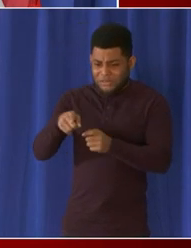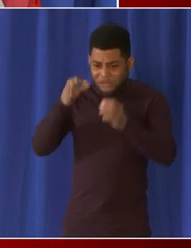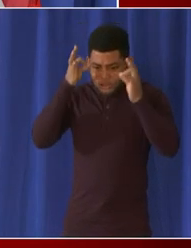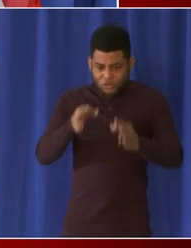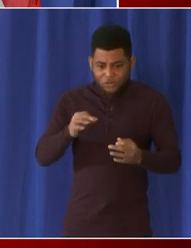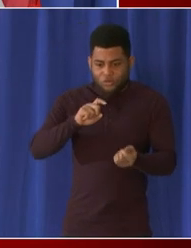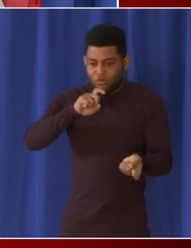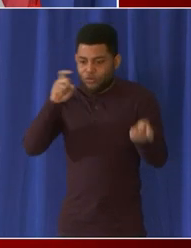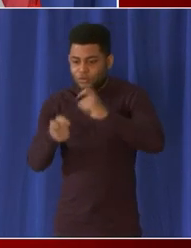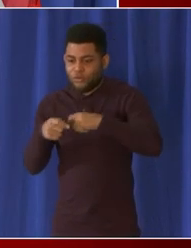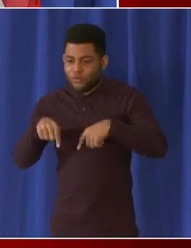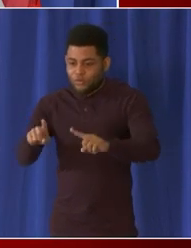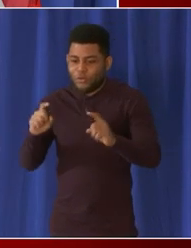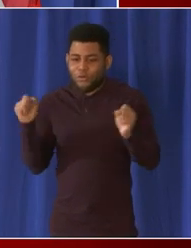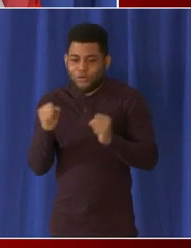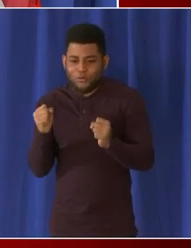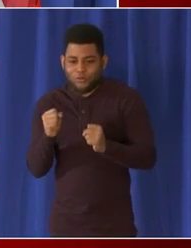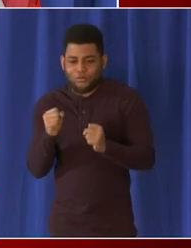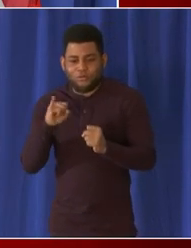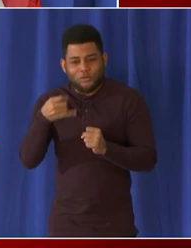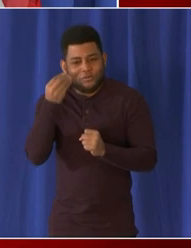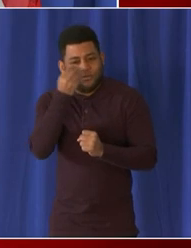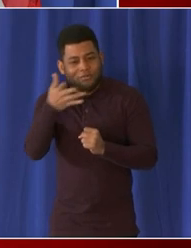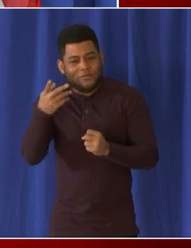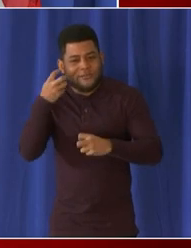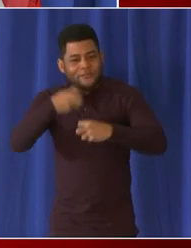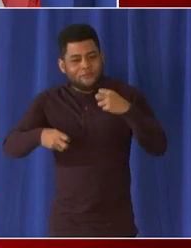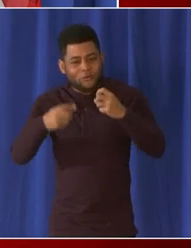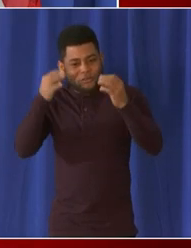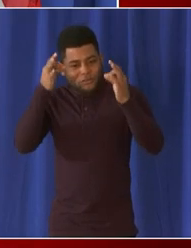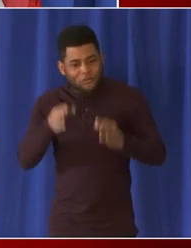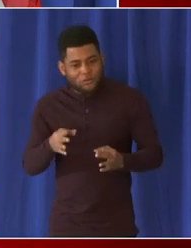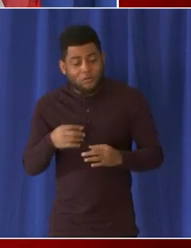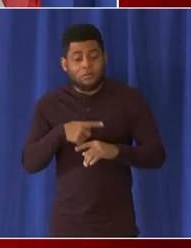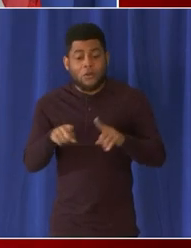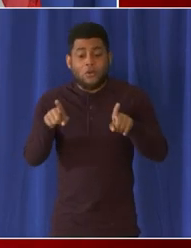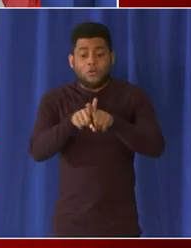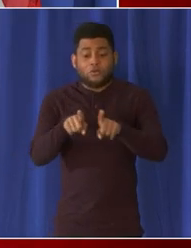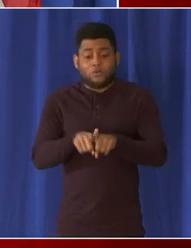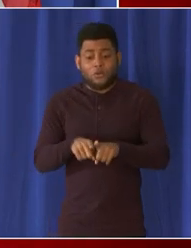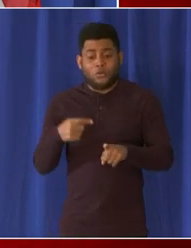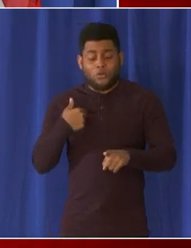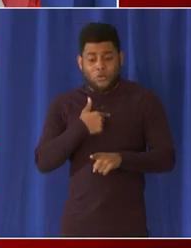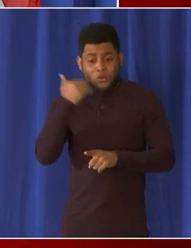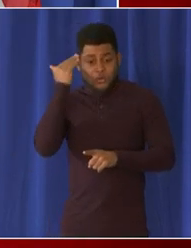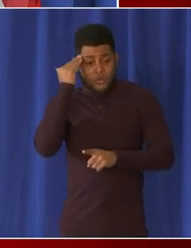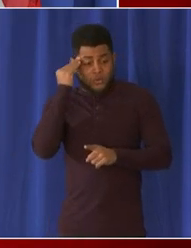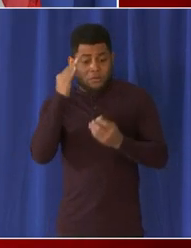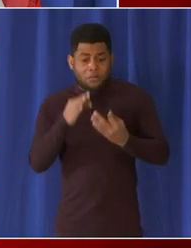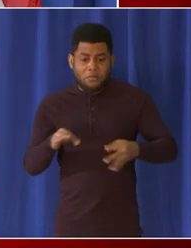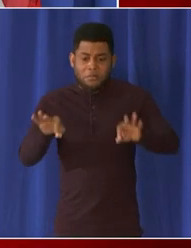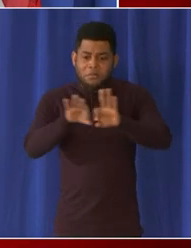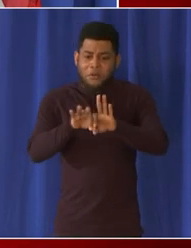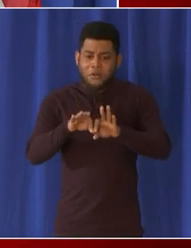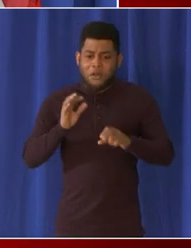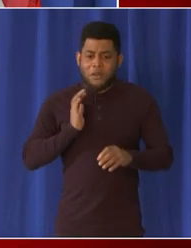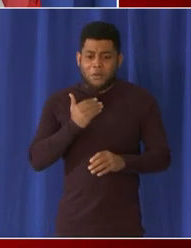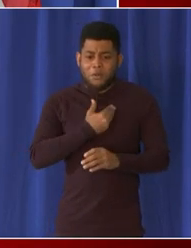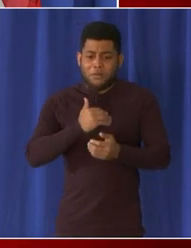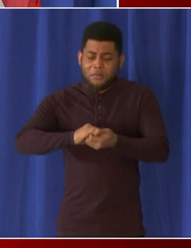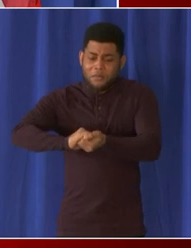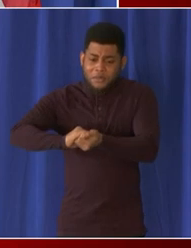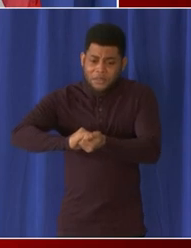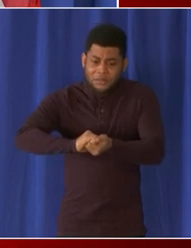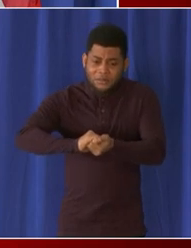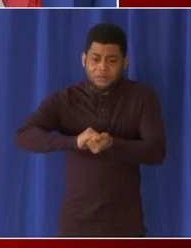that's a tough situation for us but it's also important um that all of our stakeholders and partners have confidence